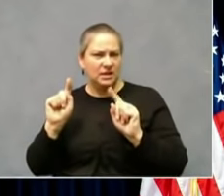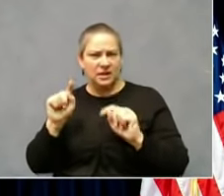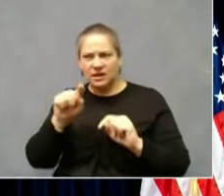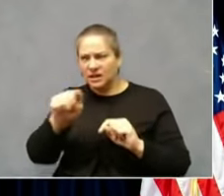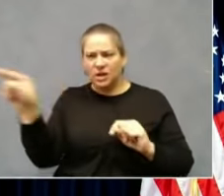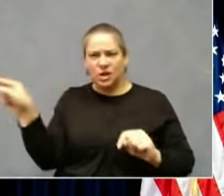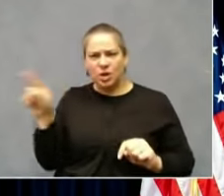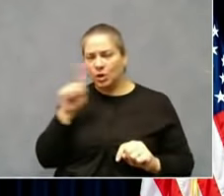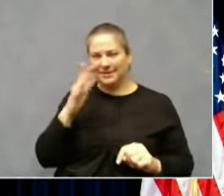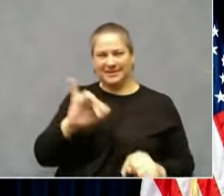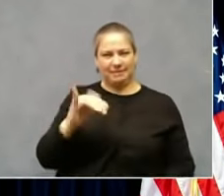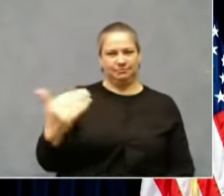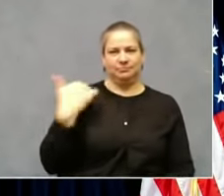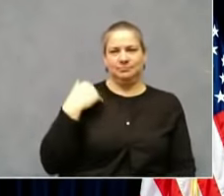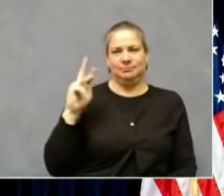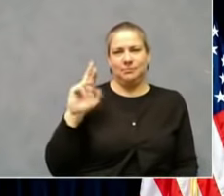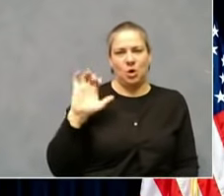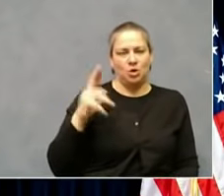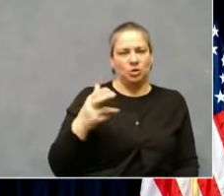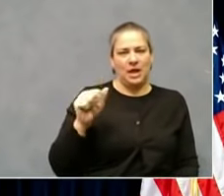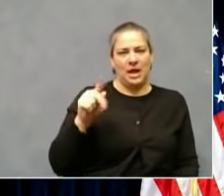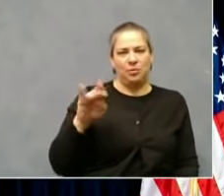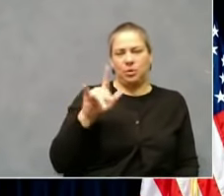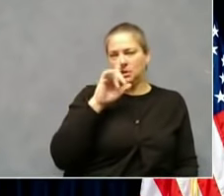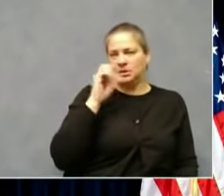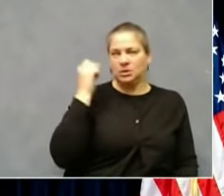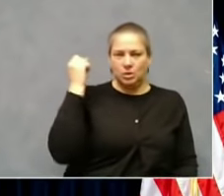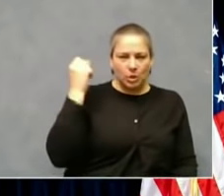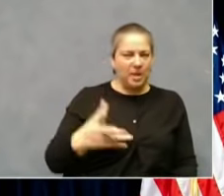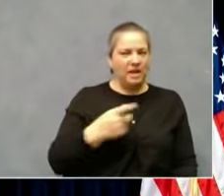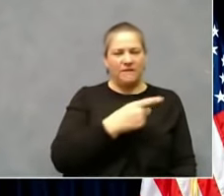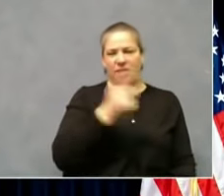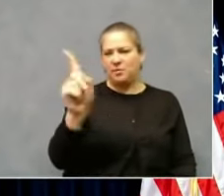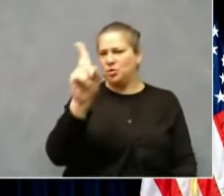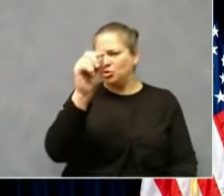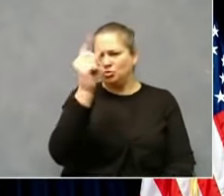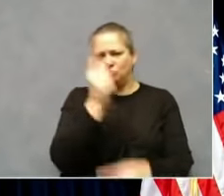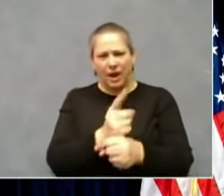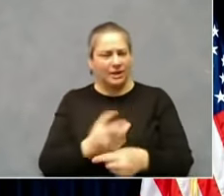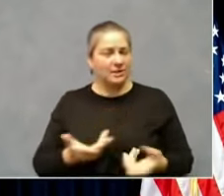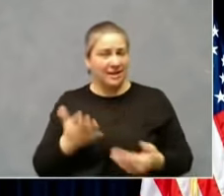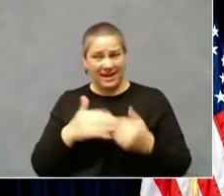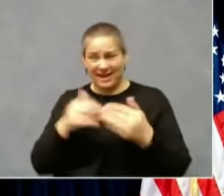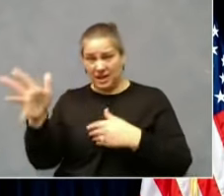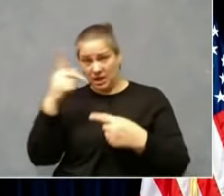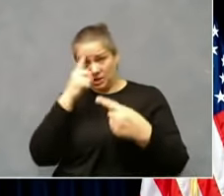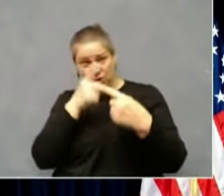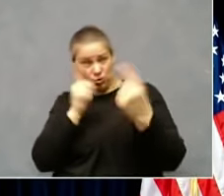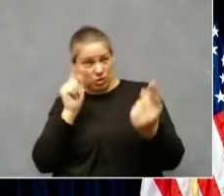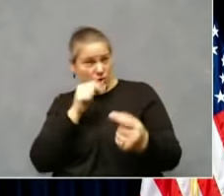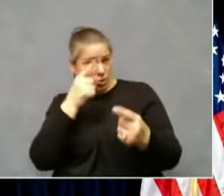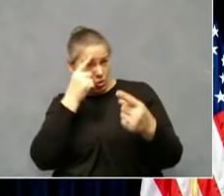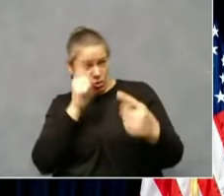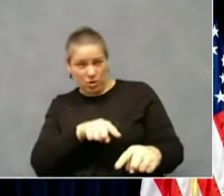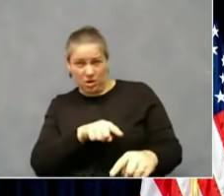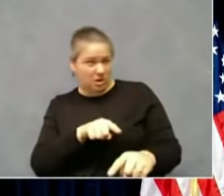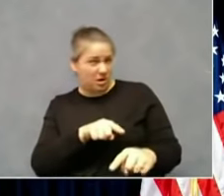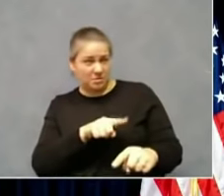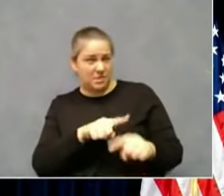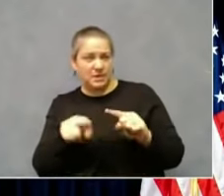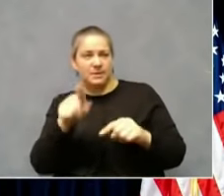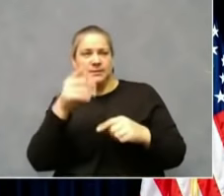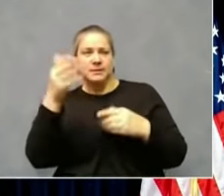April, so many of them doing the right thing, even if they disagree, and even if it's hard, doing the right thing.